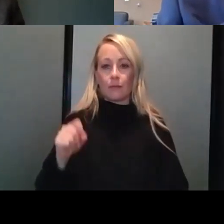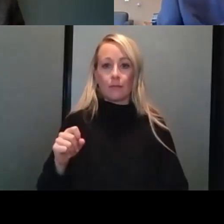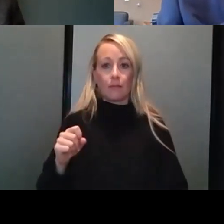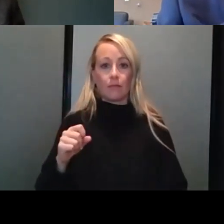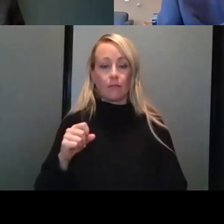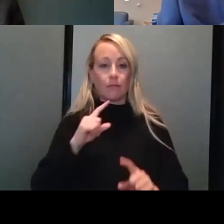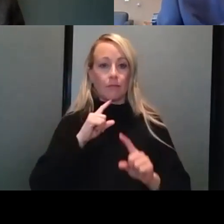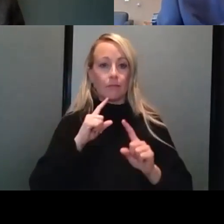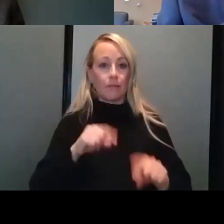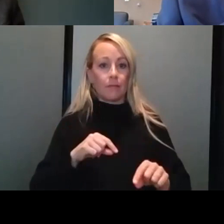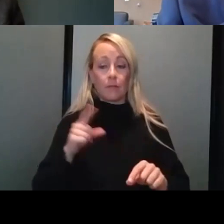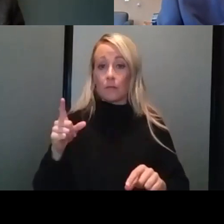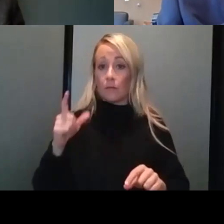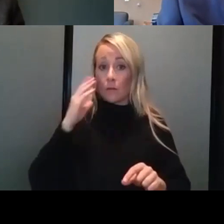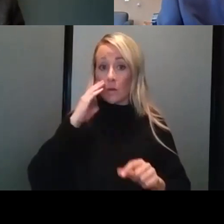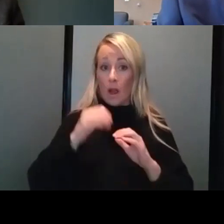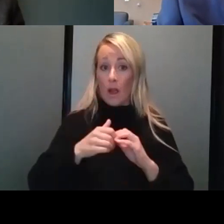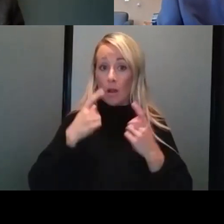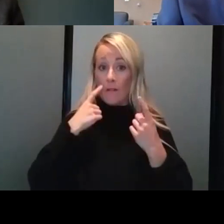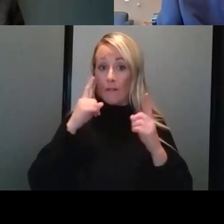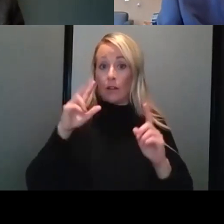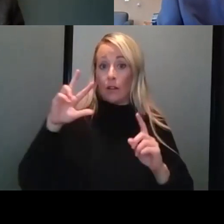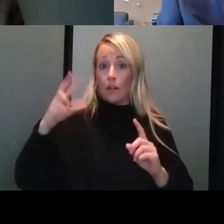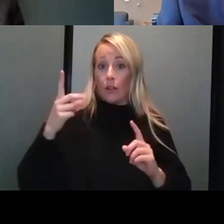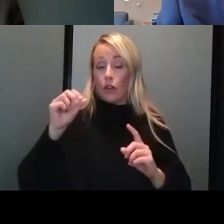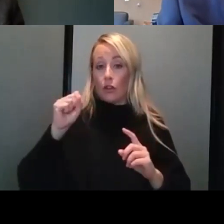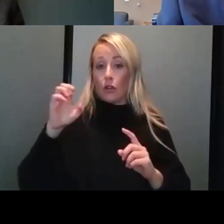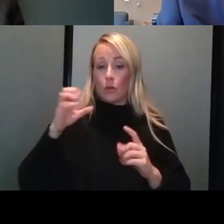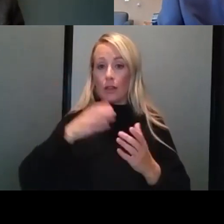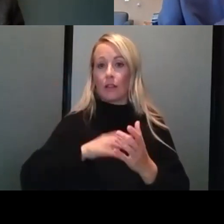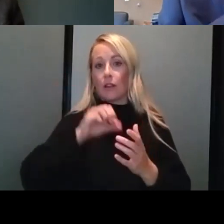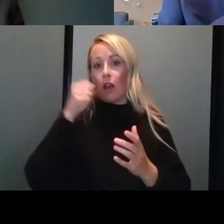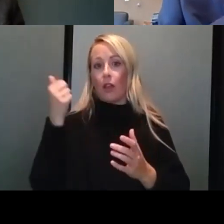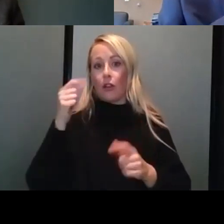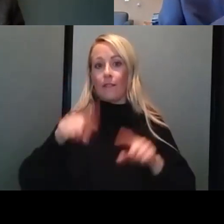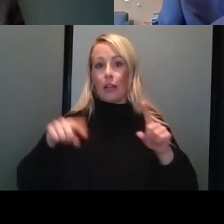this. Do we know how effective this third dose will be against other variants out there?